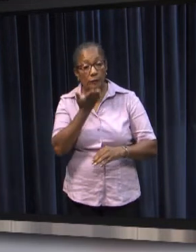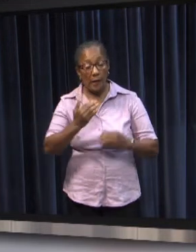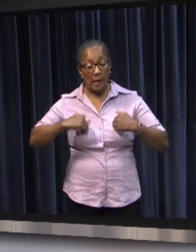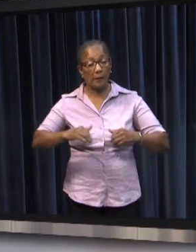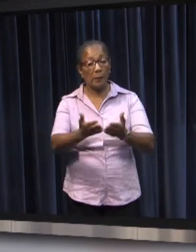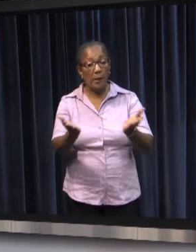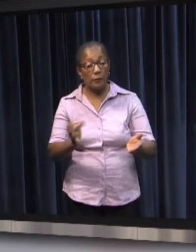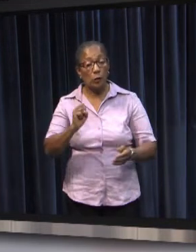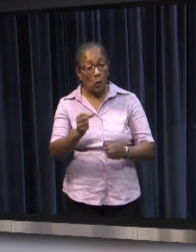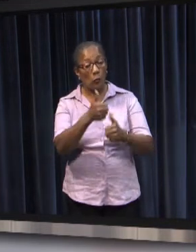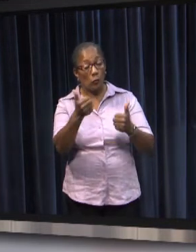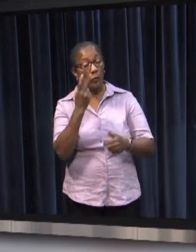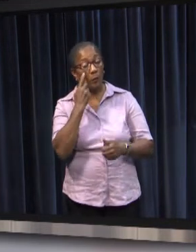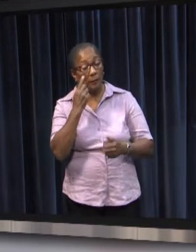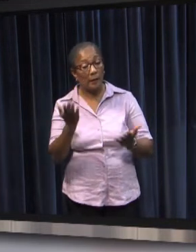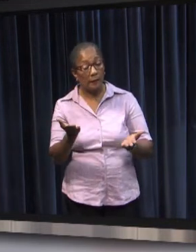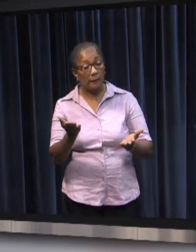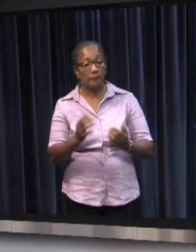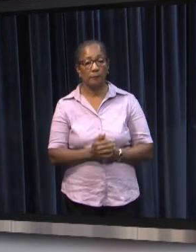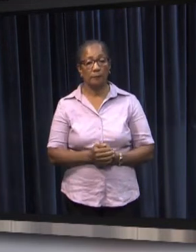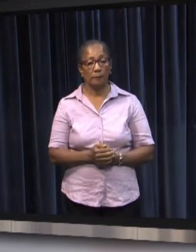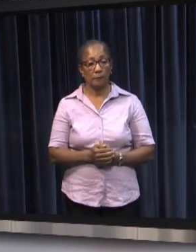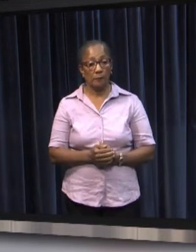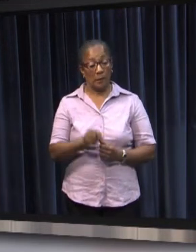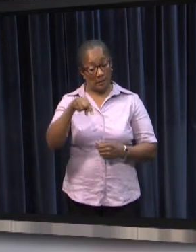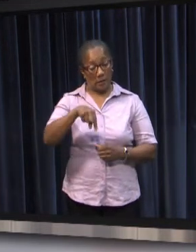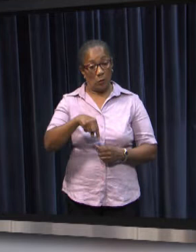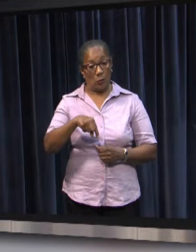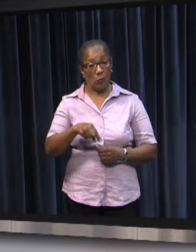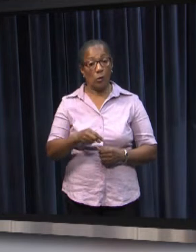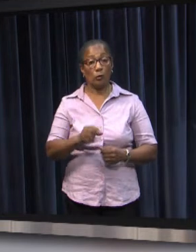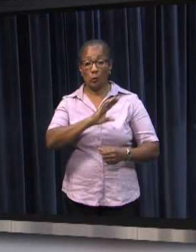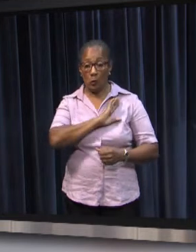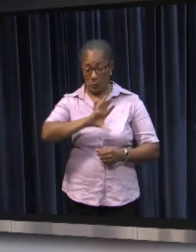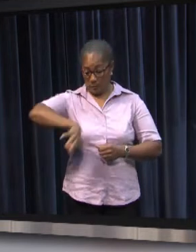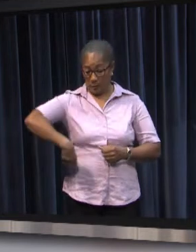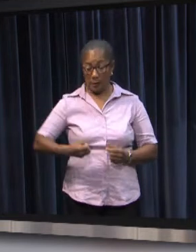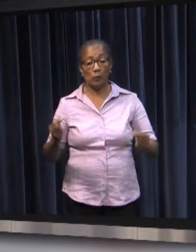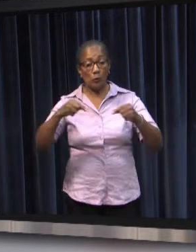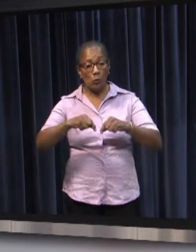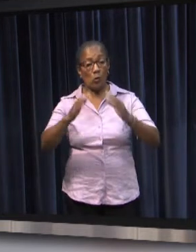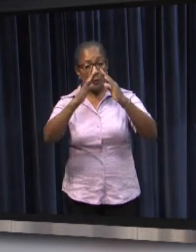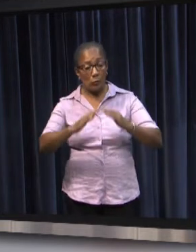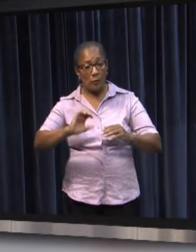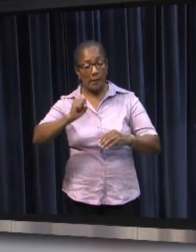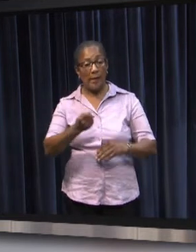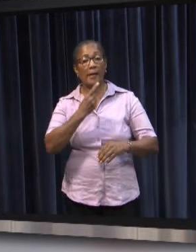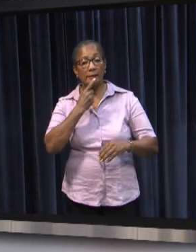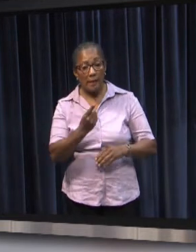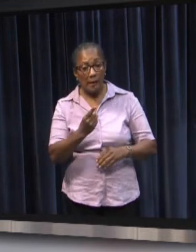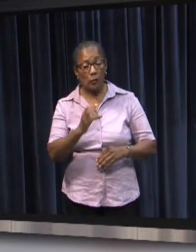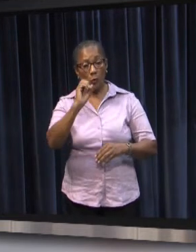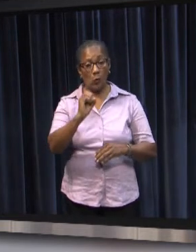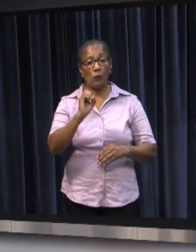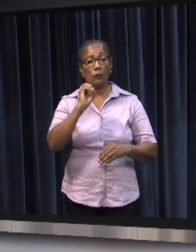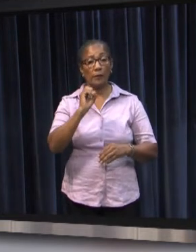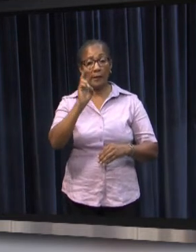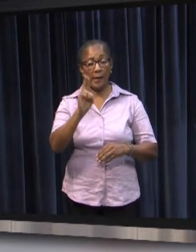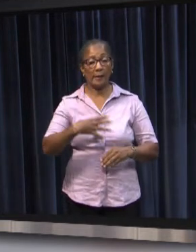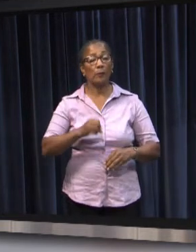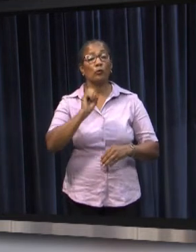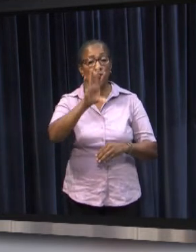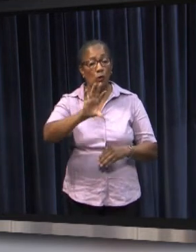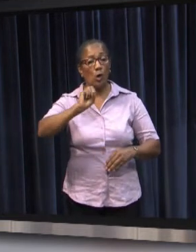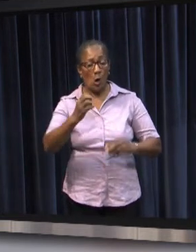of Justice and Police is asking the community to be alert. These days, criminals visit homes